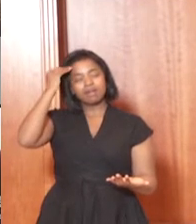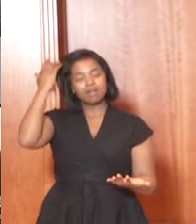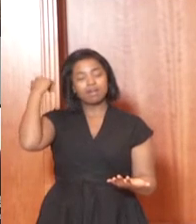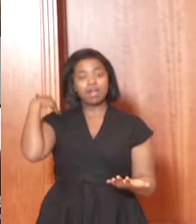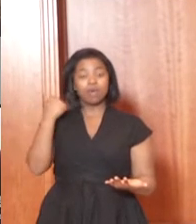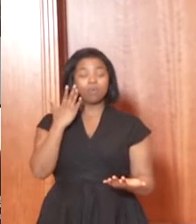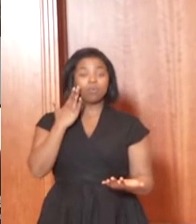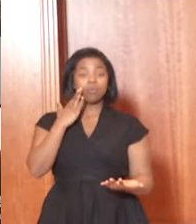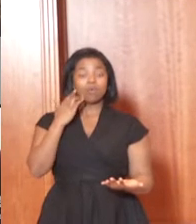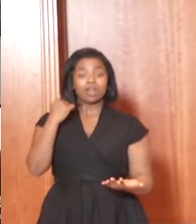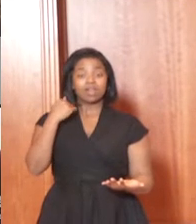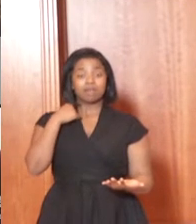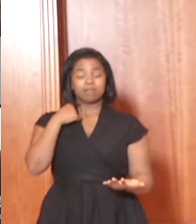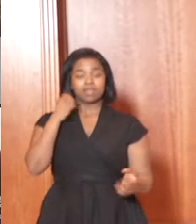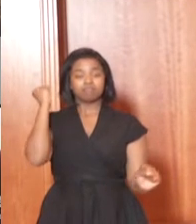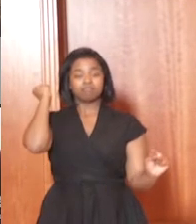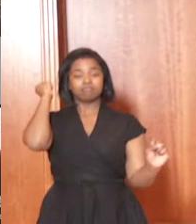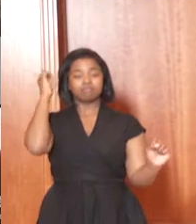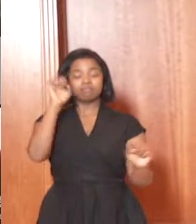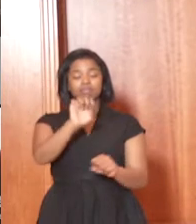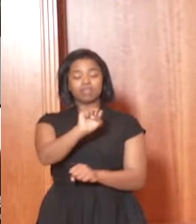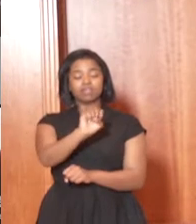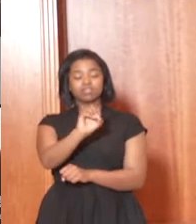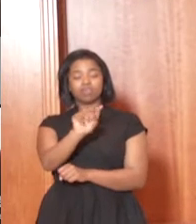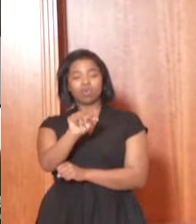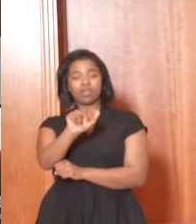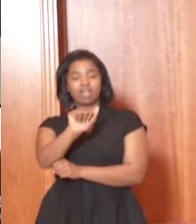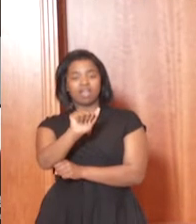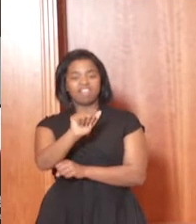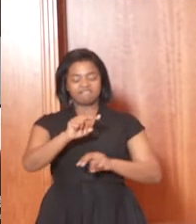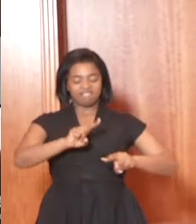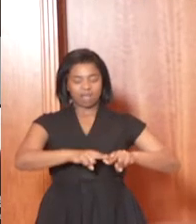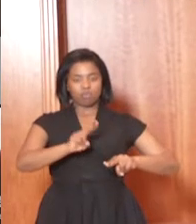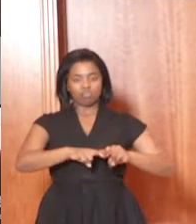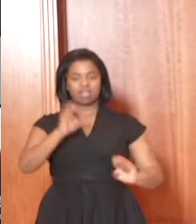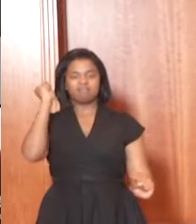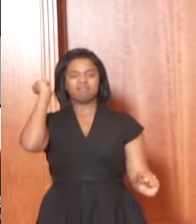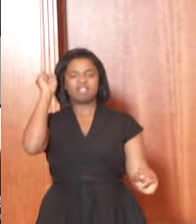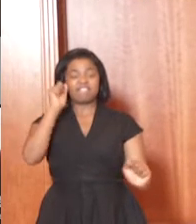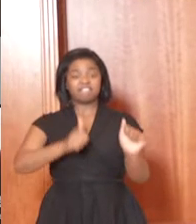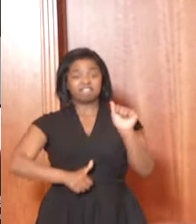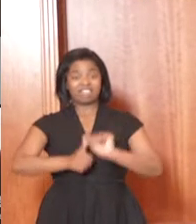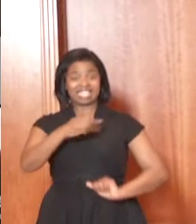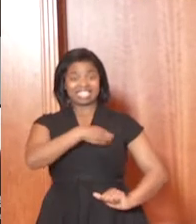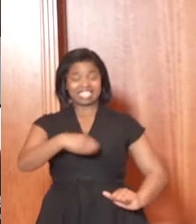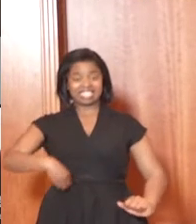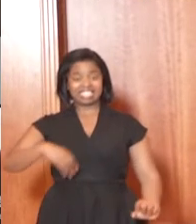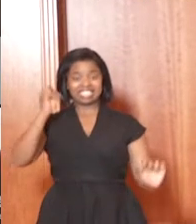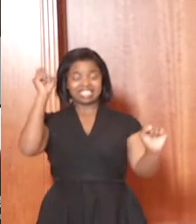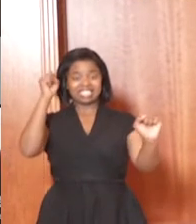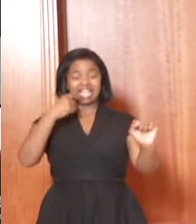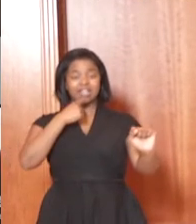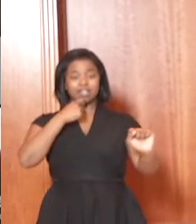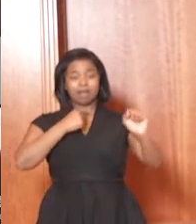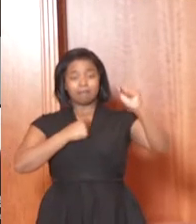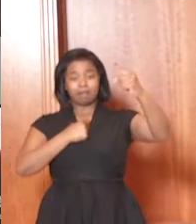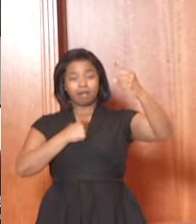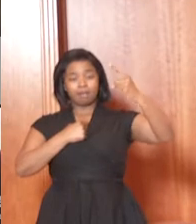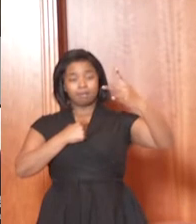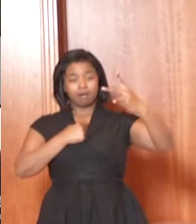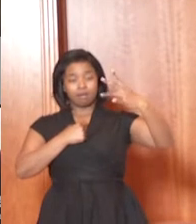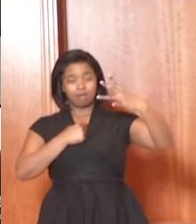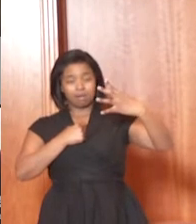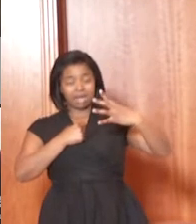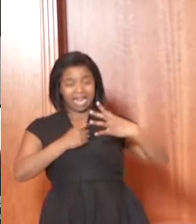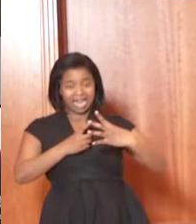delivered one of the states of the nation I put this capacity of the state as number six and I revised